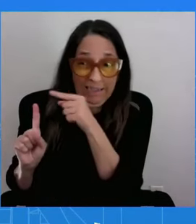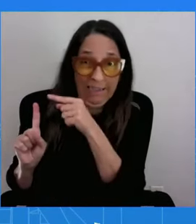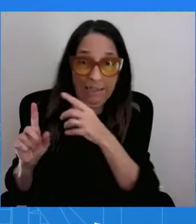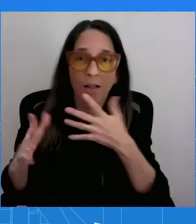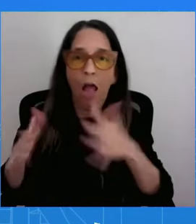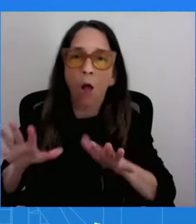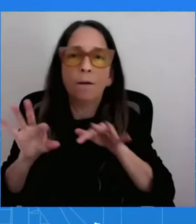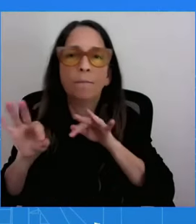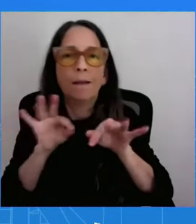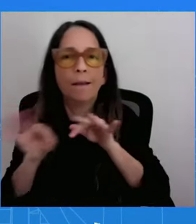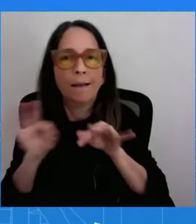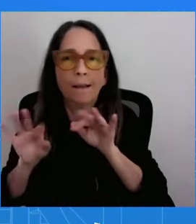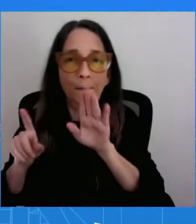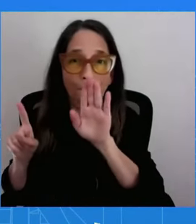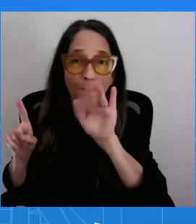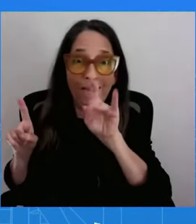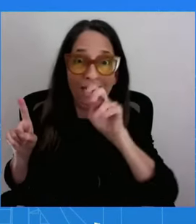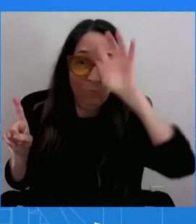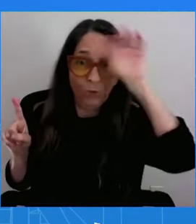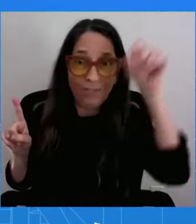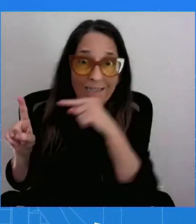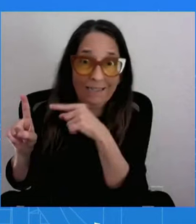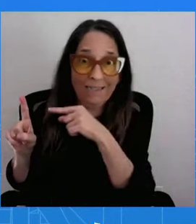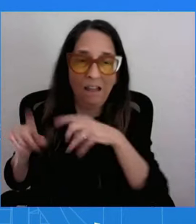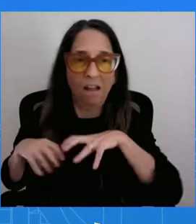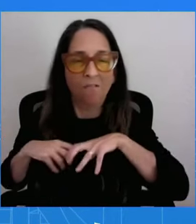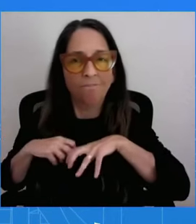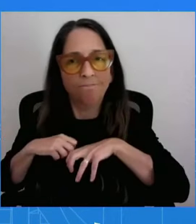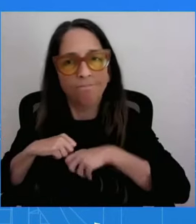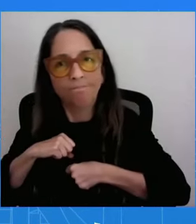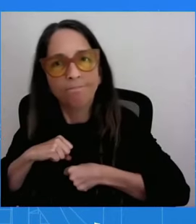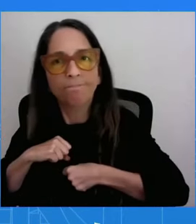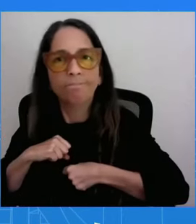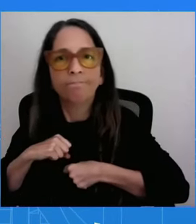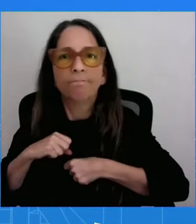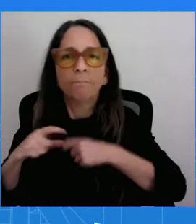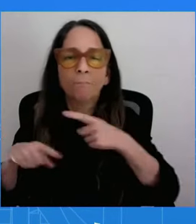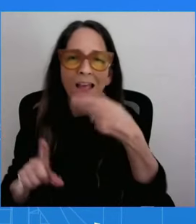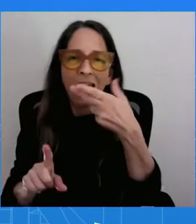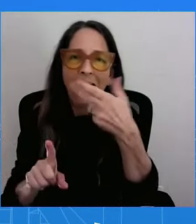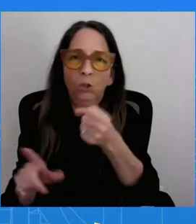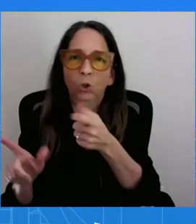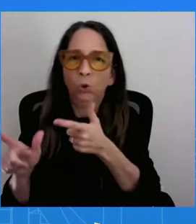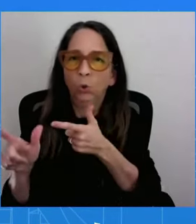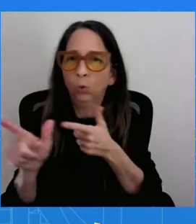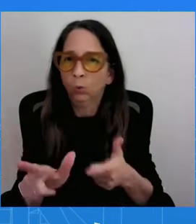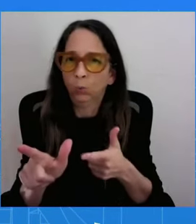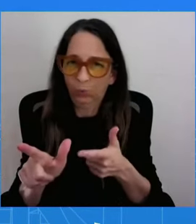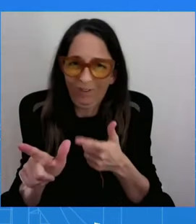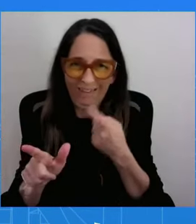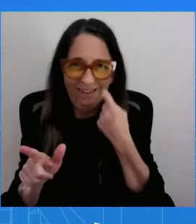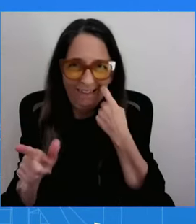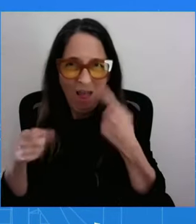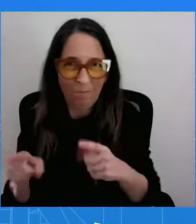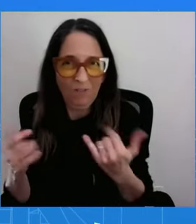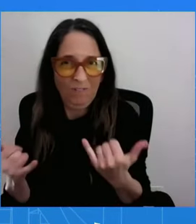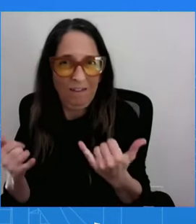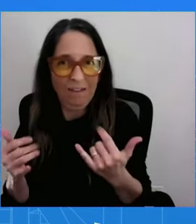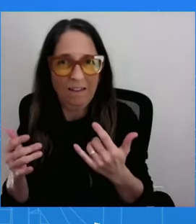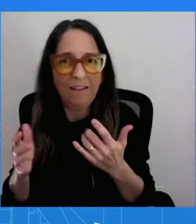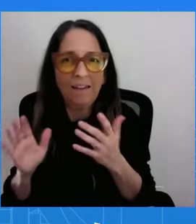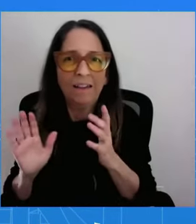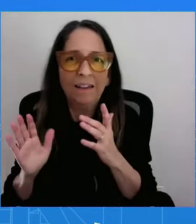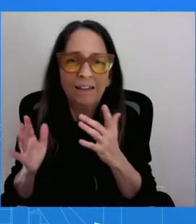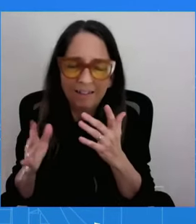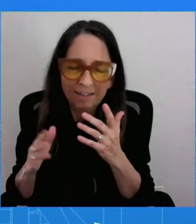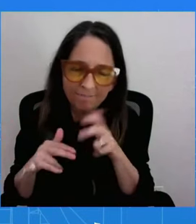the deaths of those whose lives were cut short due to senseless violence, and I think it's a sad day. It's a sad